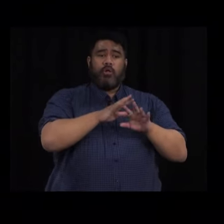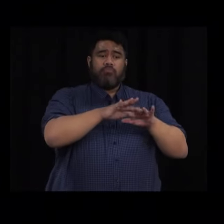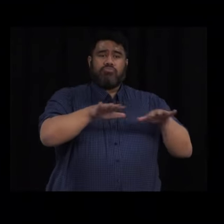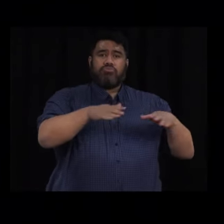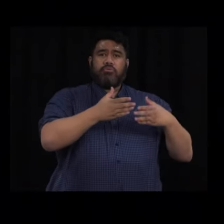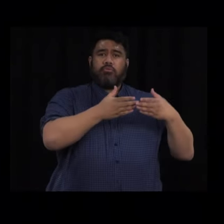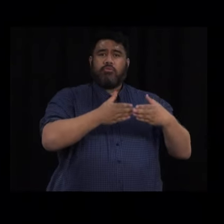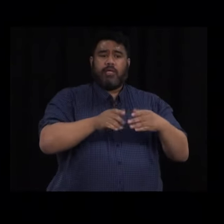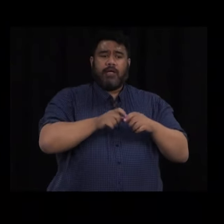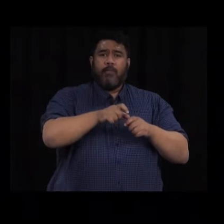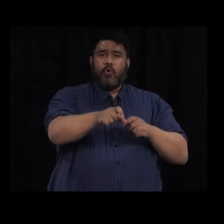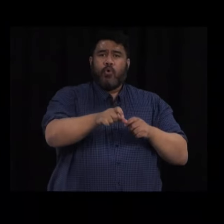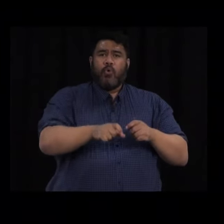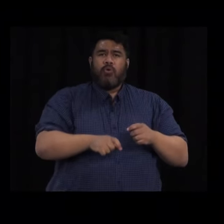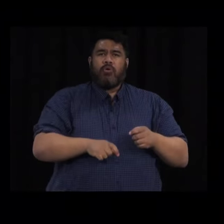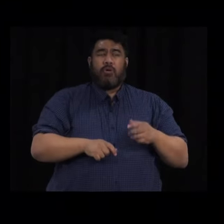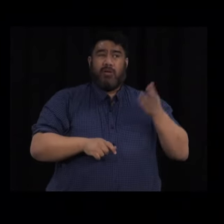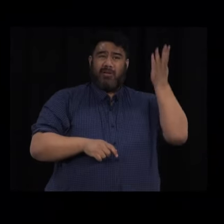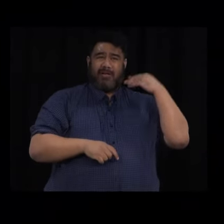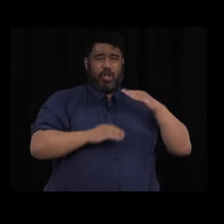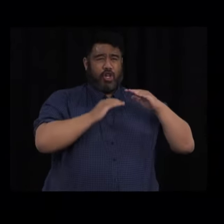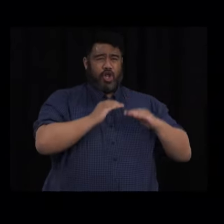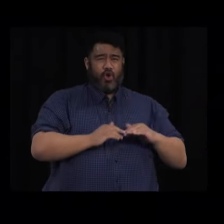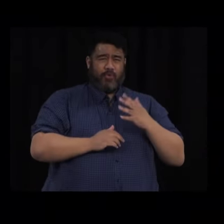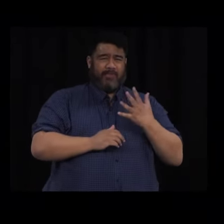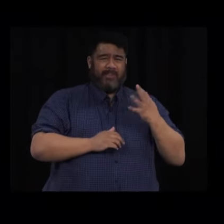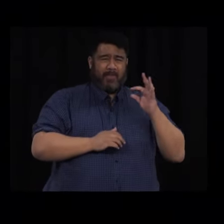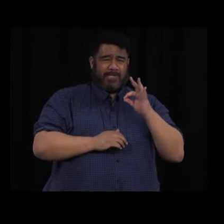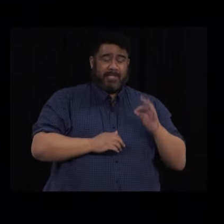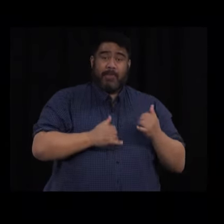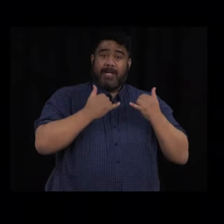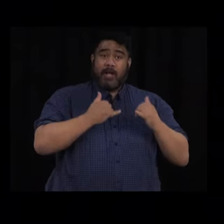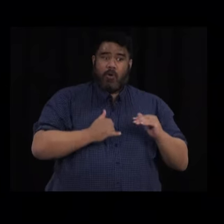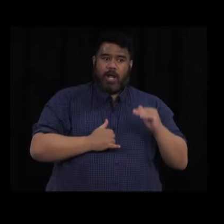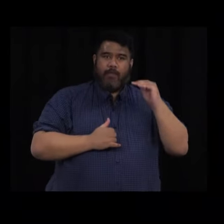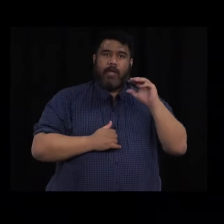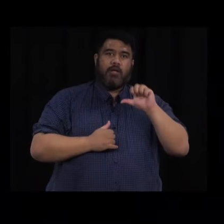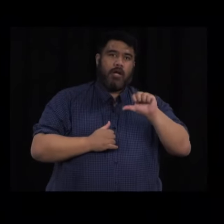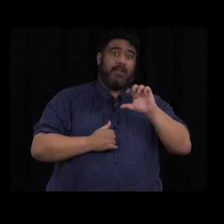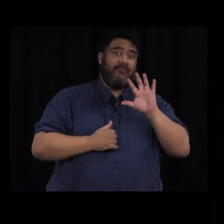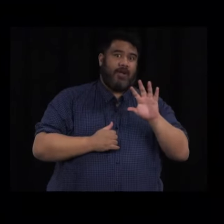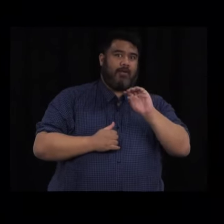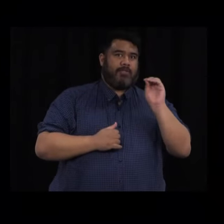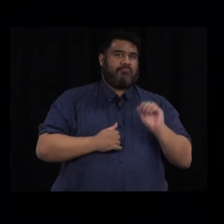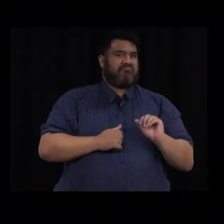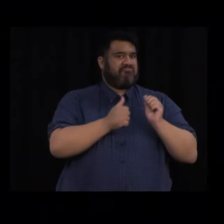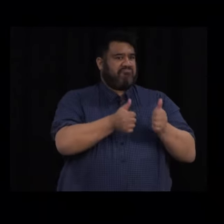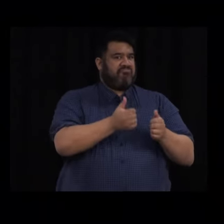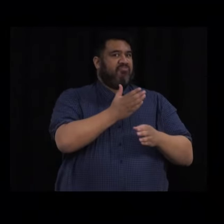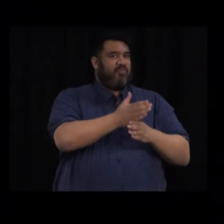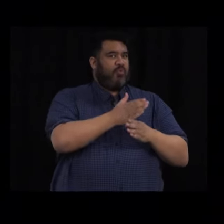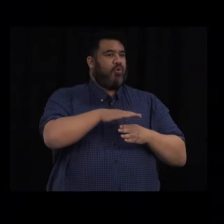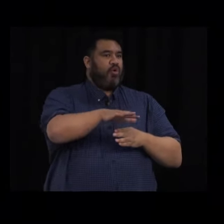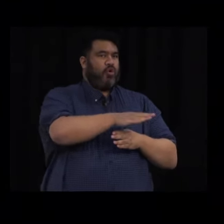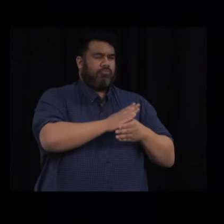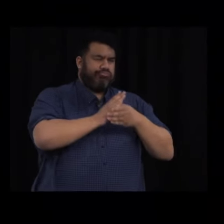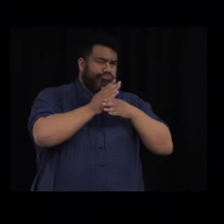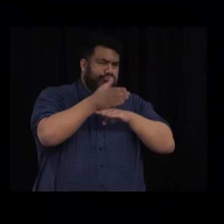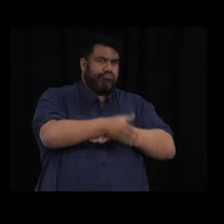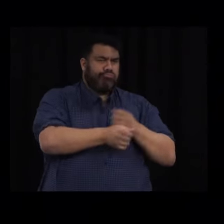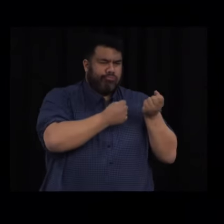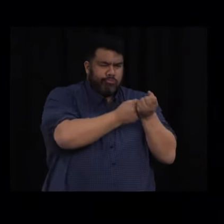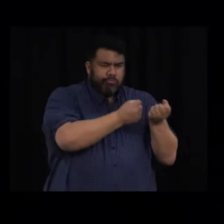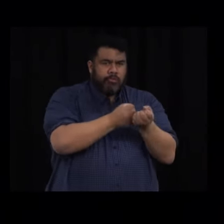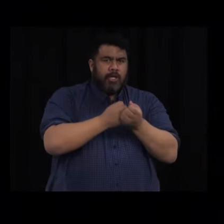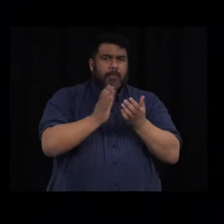advance from July when that number stood at 55%. There's been a lot of work done with that group to ensure that they're given